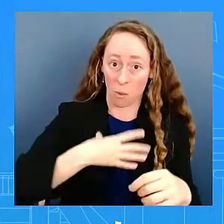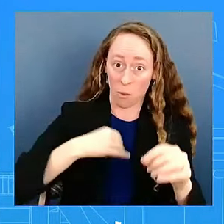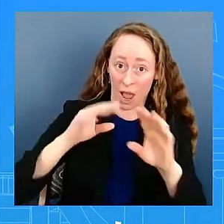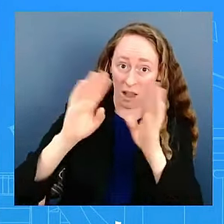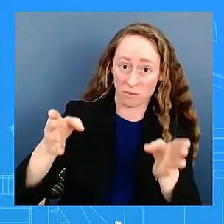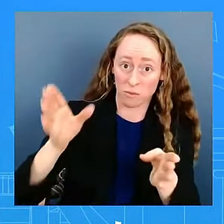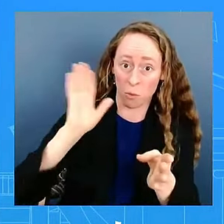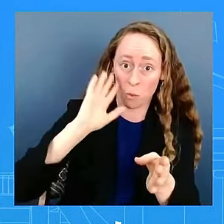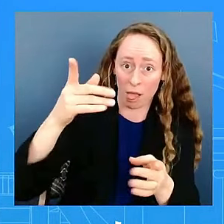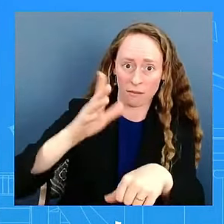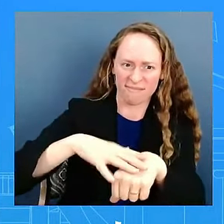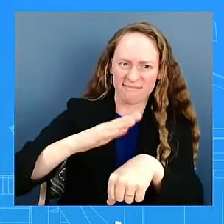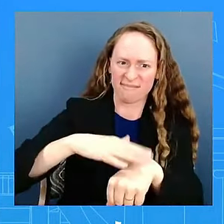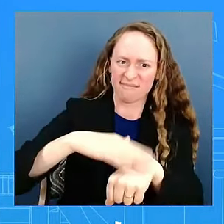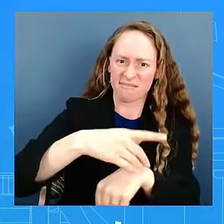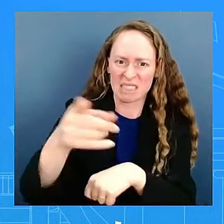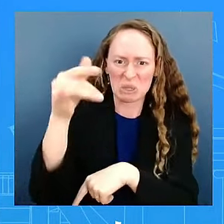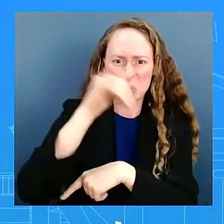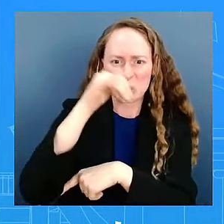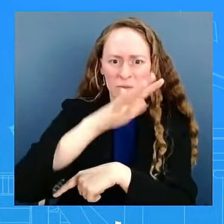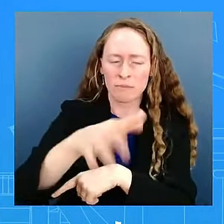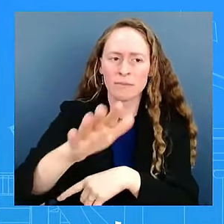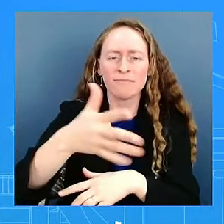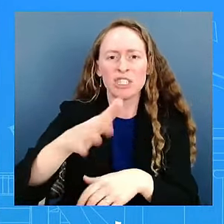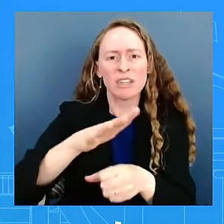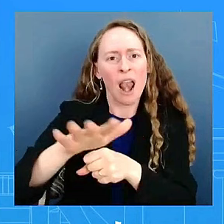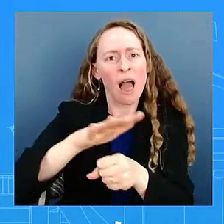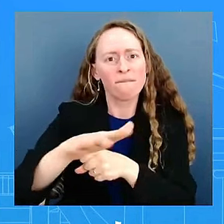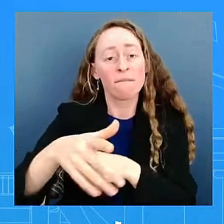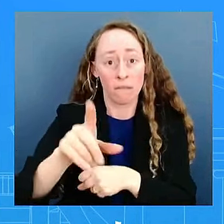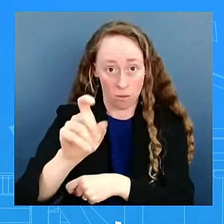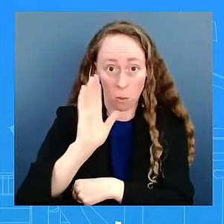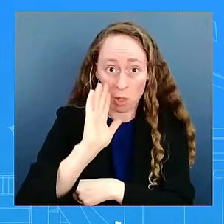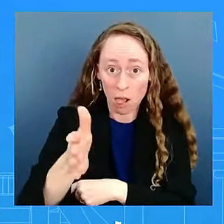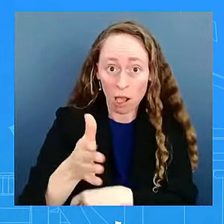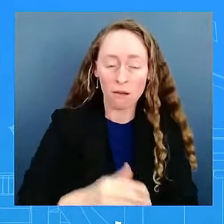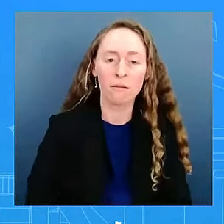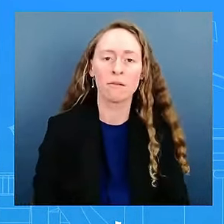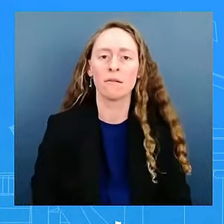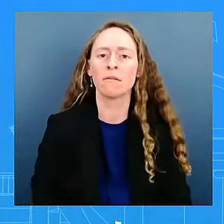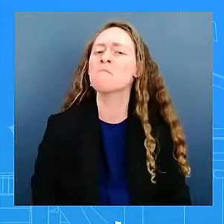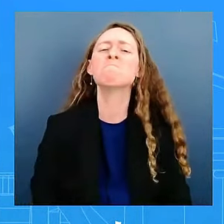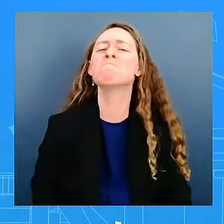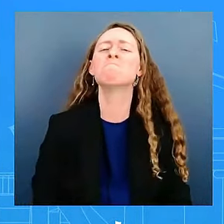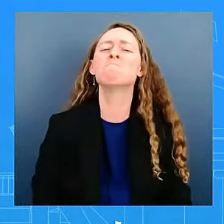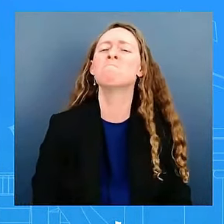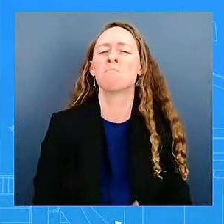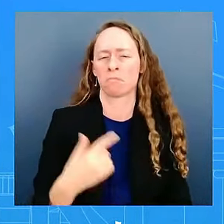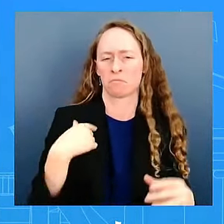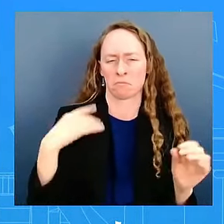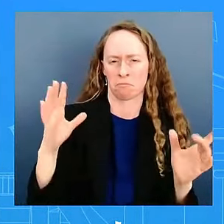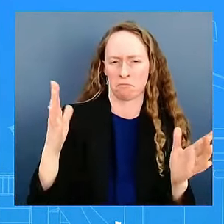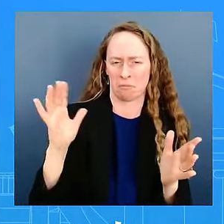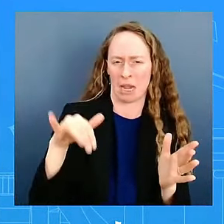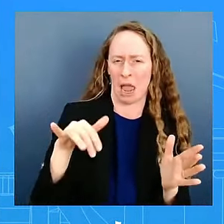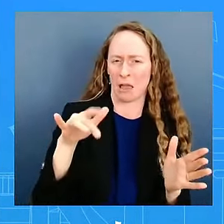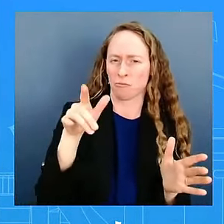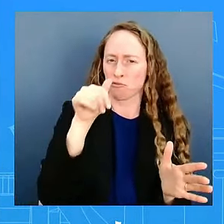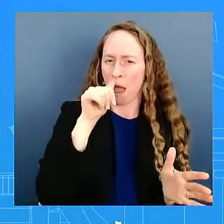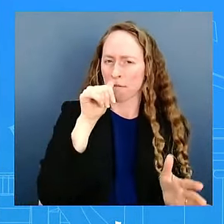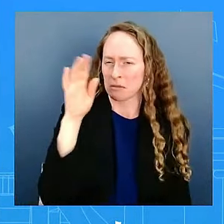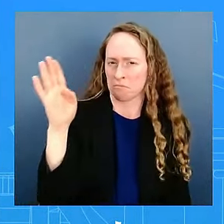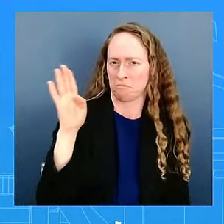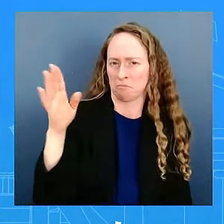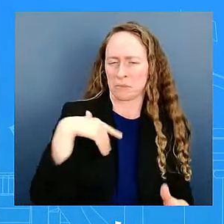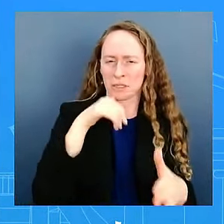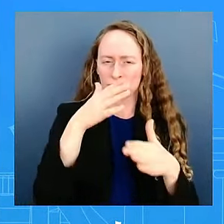with our Israeli counterparts. We have been working hard to keep this war from escalating, just as we've